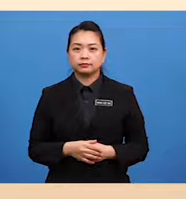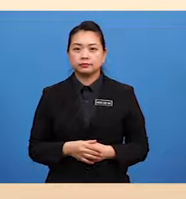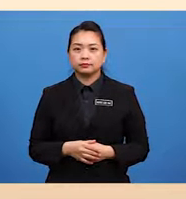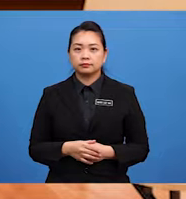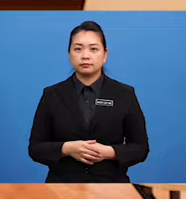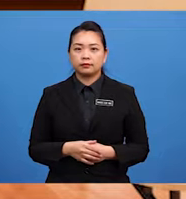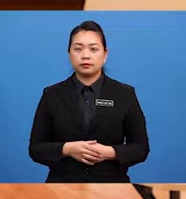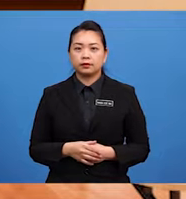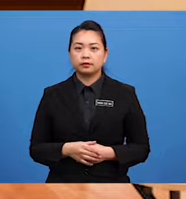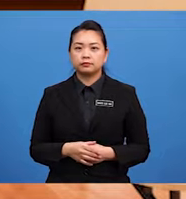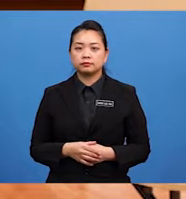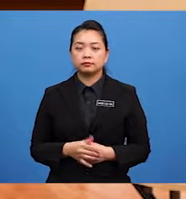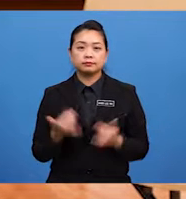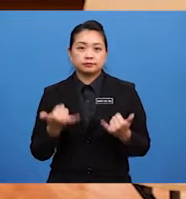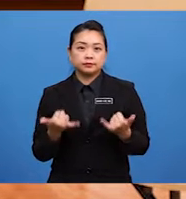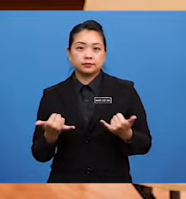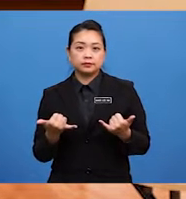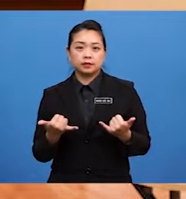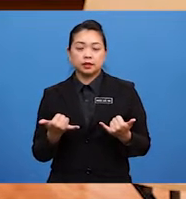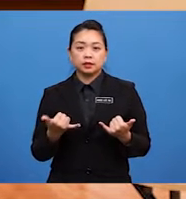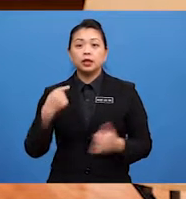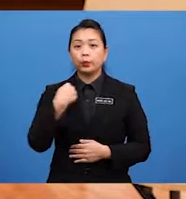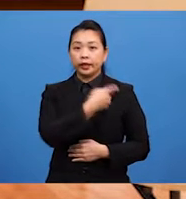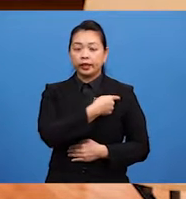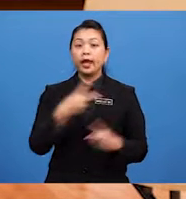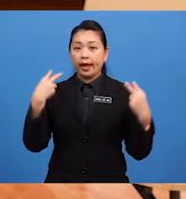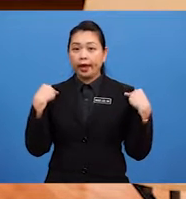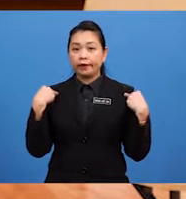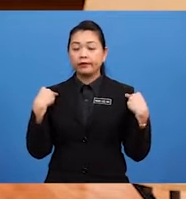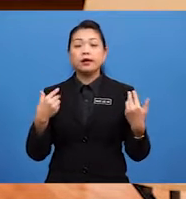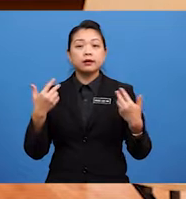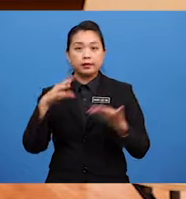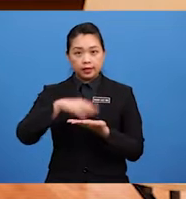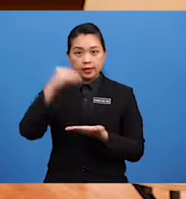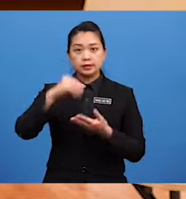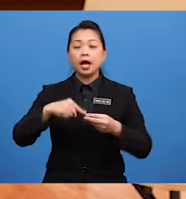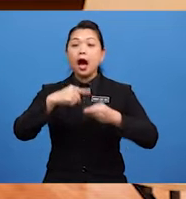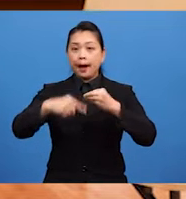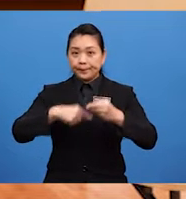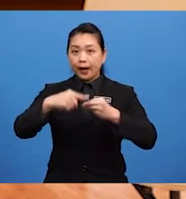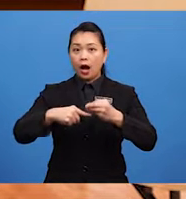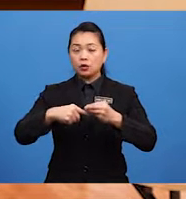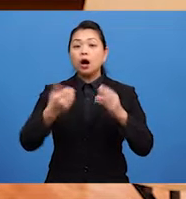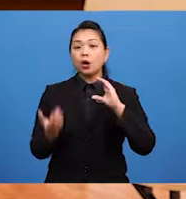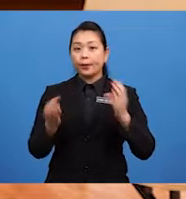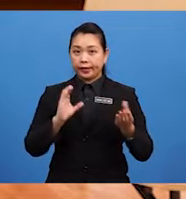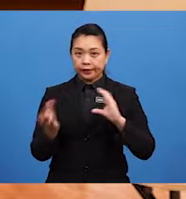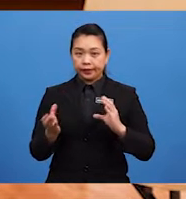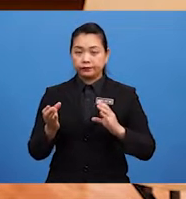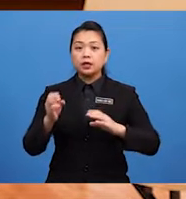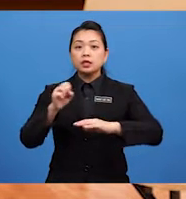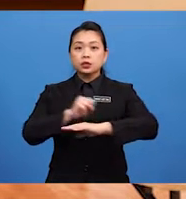All right Now That We Have Learned About Comparative And